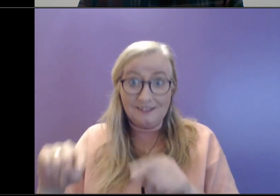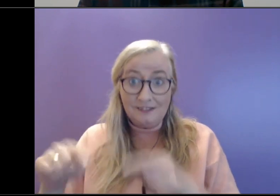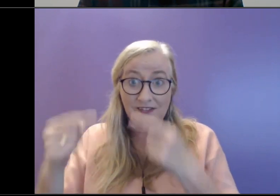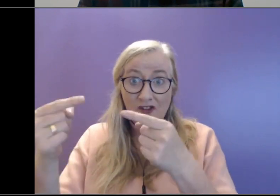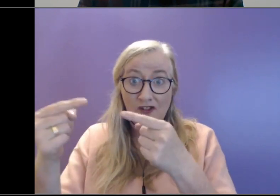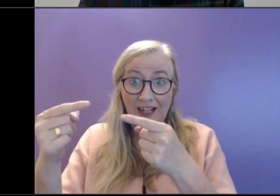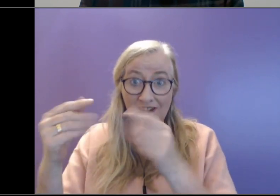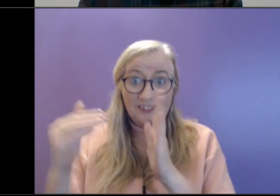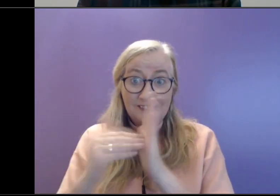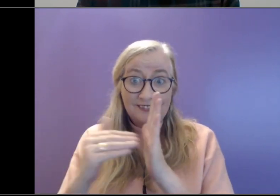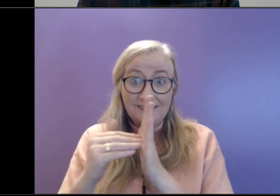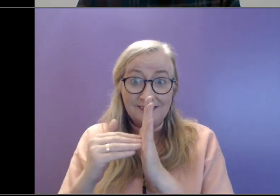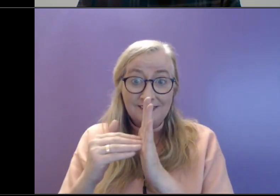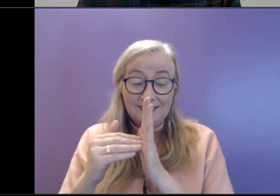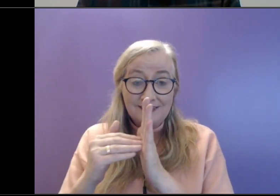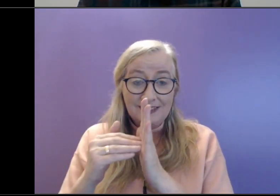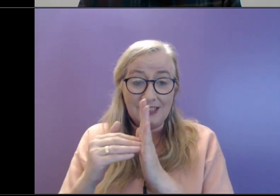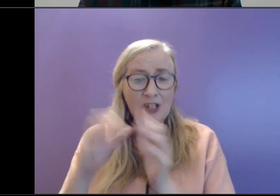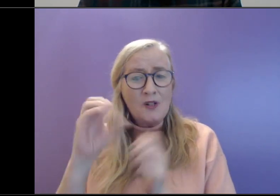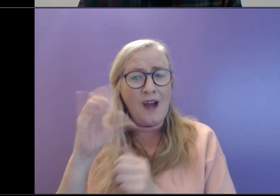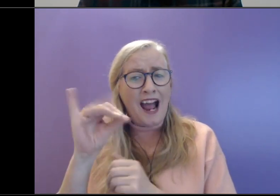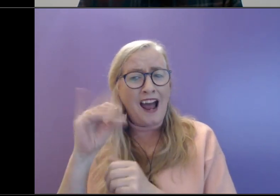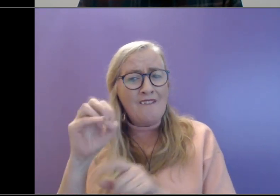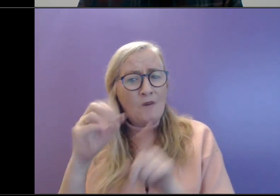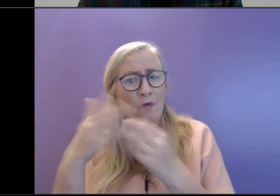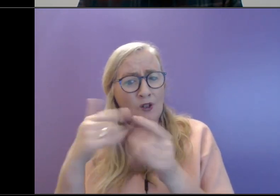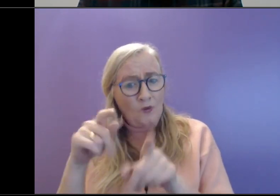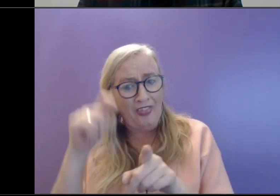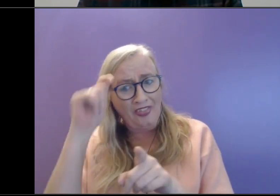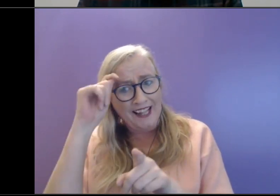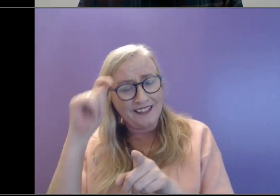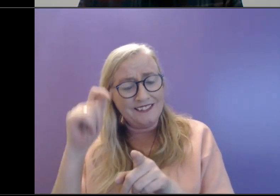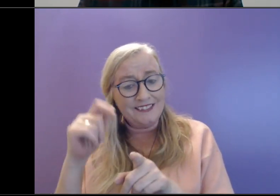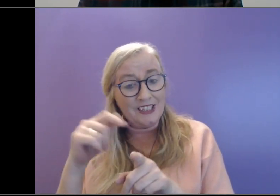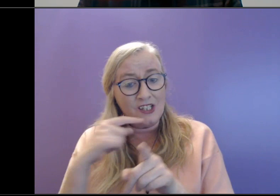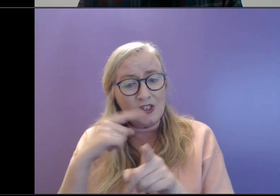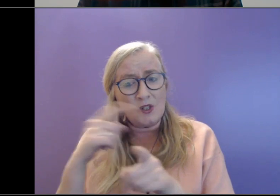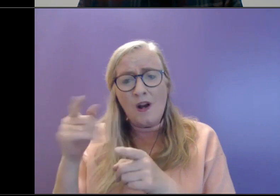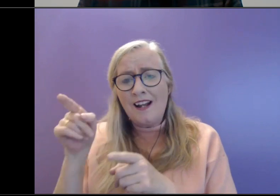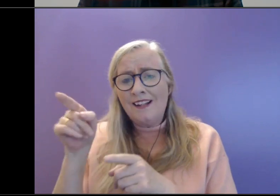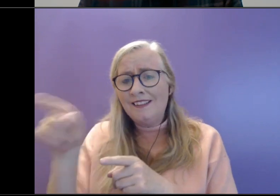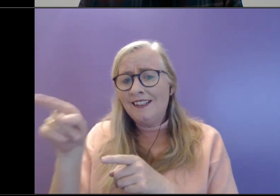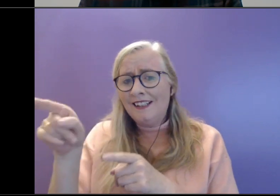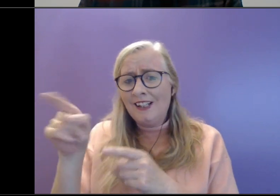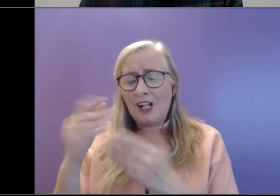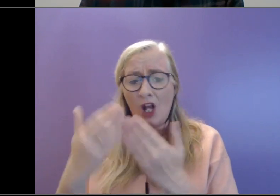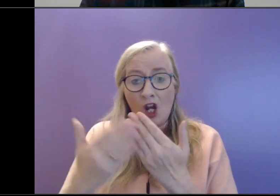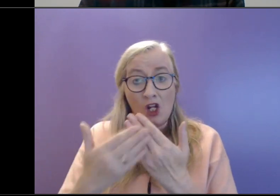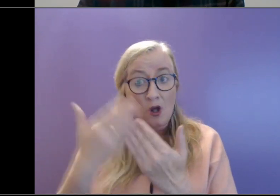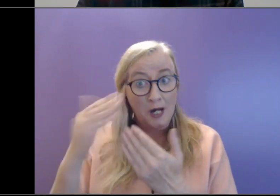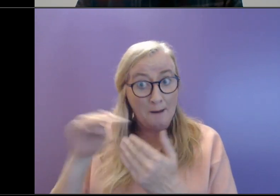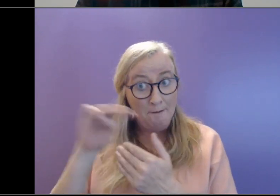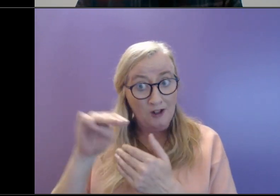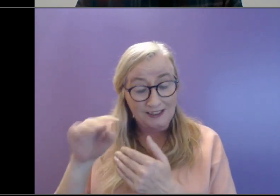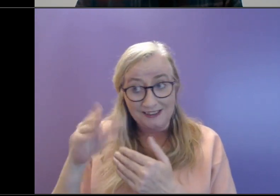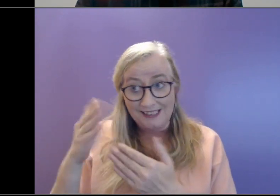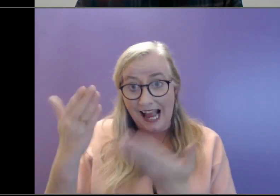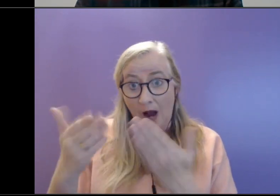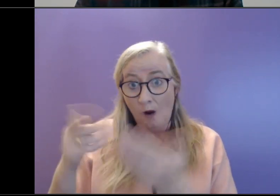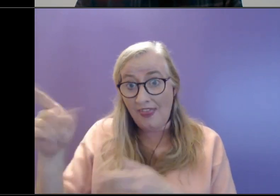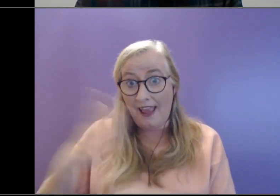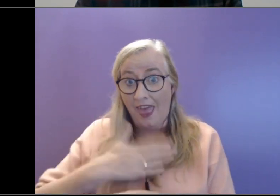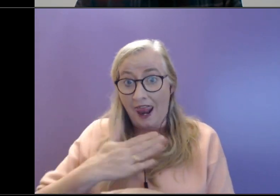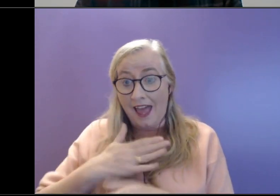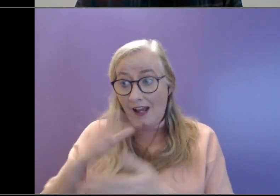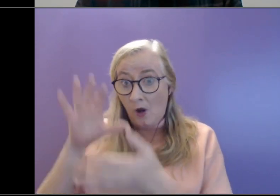I don't know, Olive, what are your thoughts? I was just I was wondering how the young person themselves might like to be connected with. And so